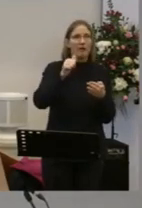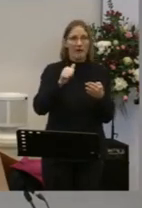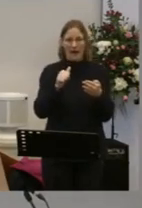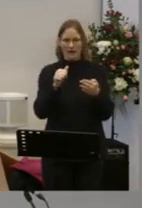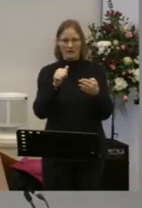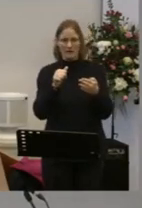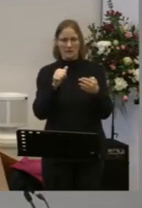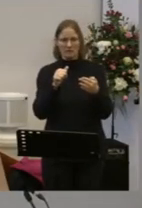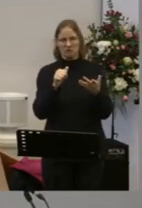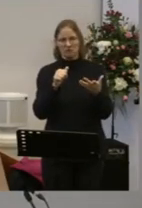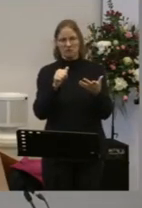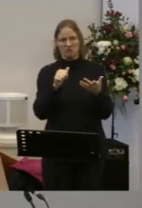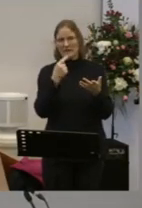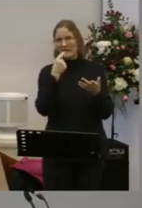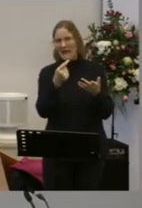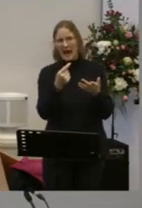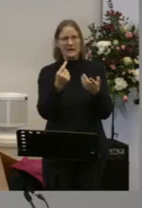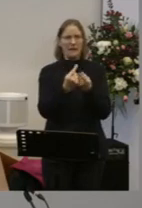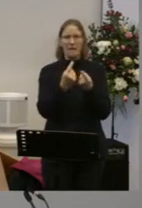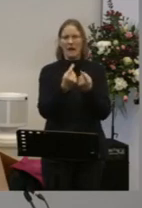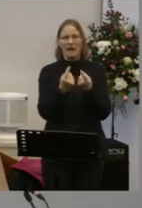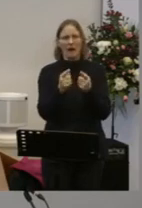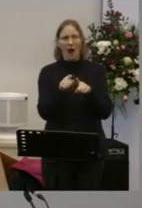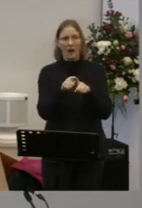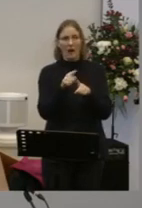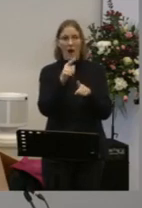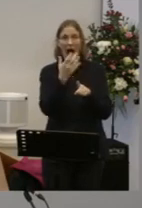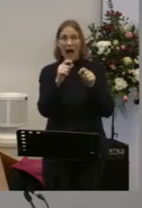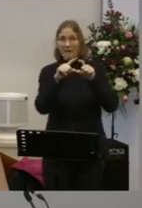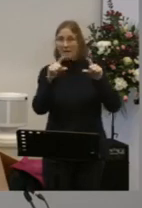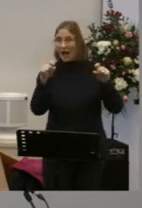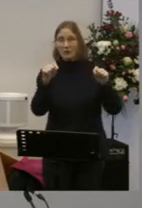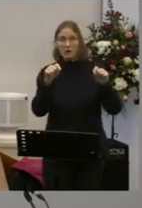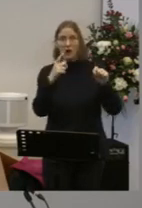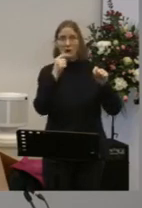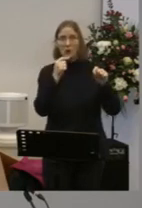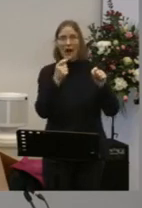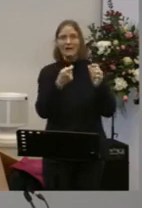code in? It probably says Redeem voucher code Redeem